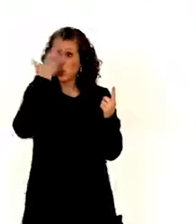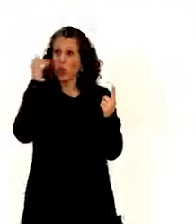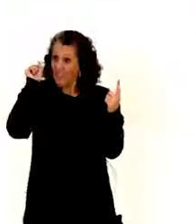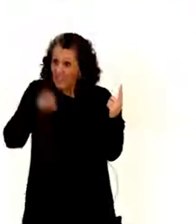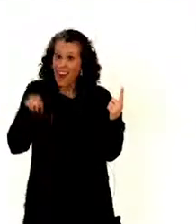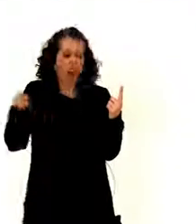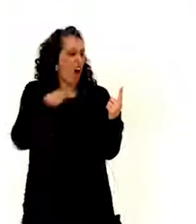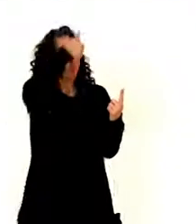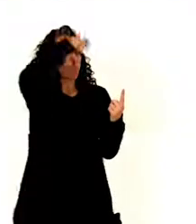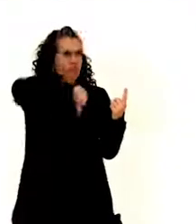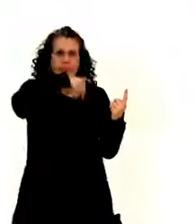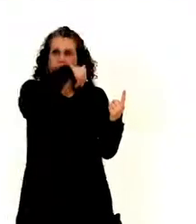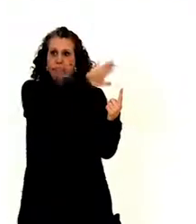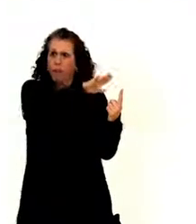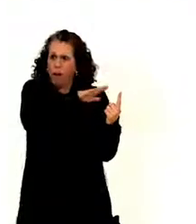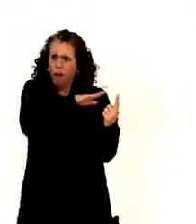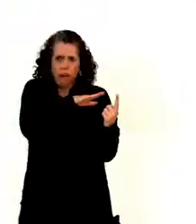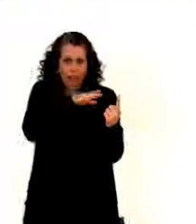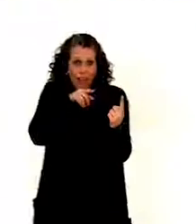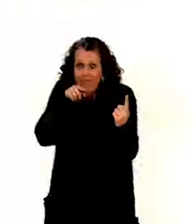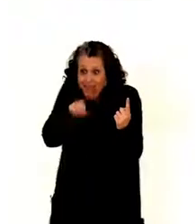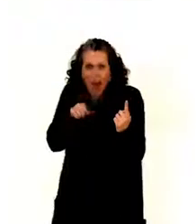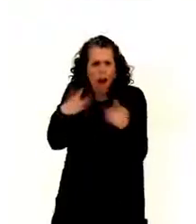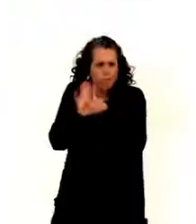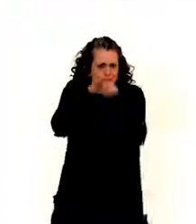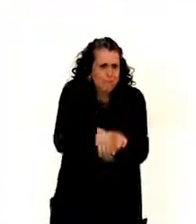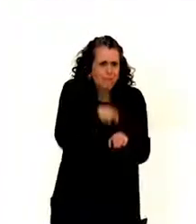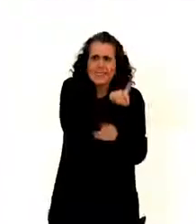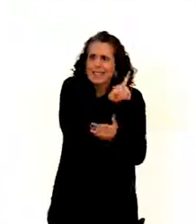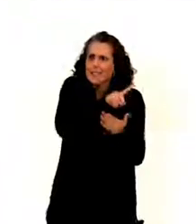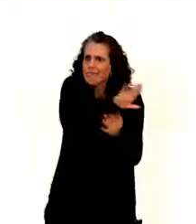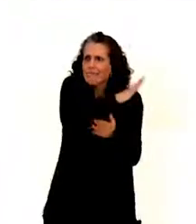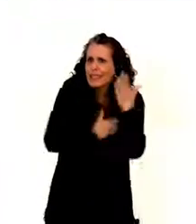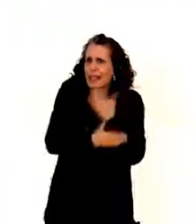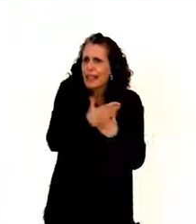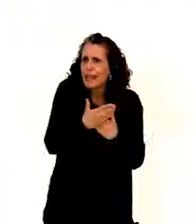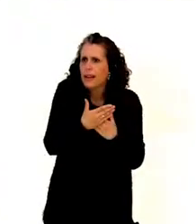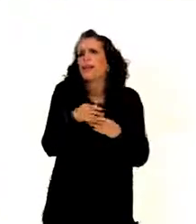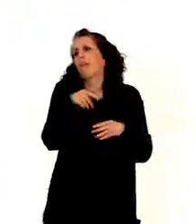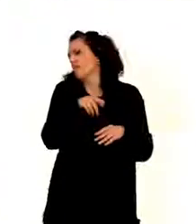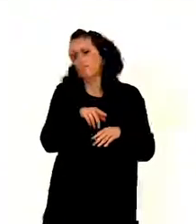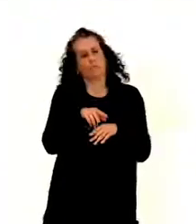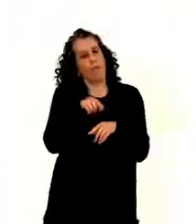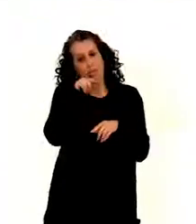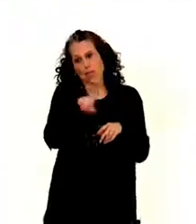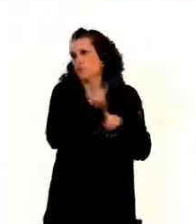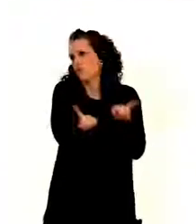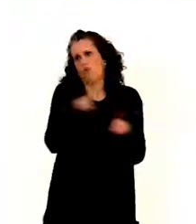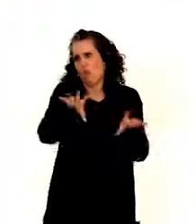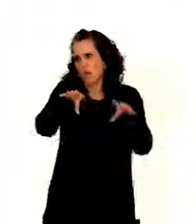disability. That's a direct discrimination based on disability. And that's something that is not acceptable,